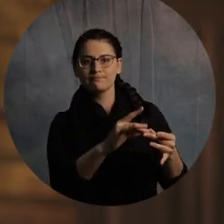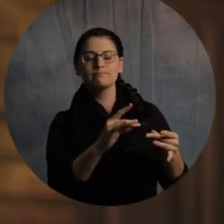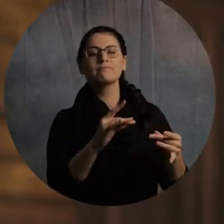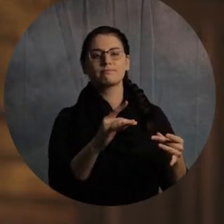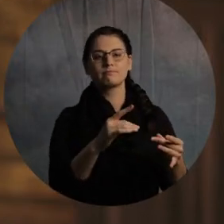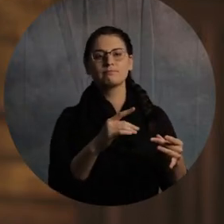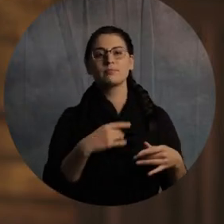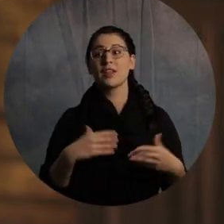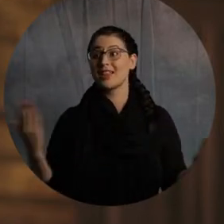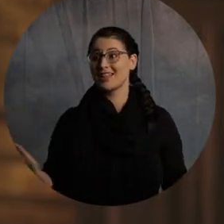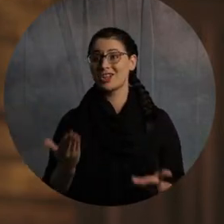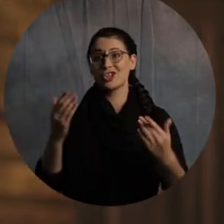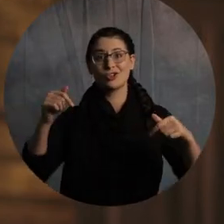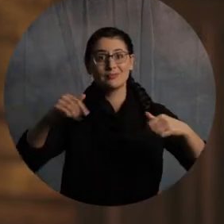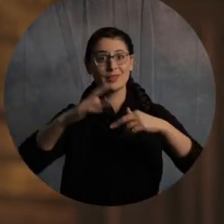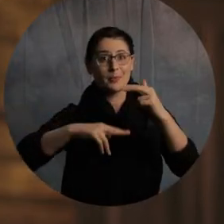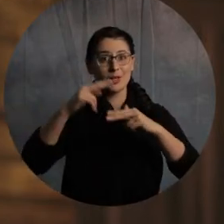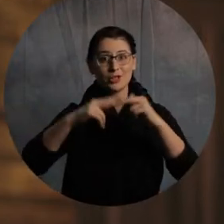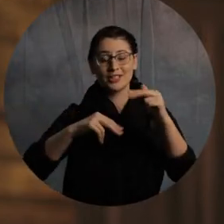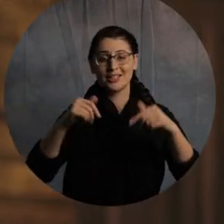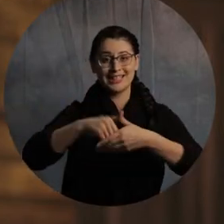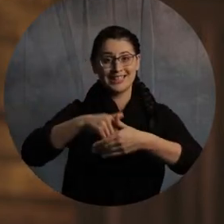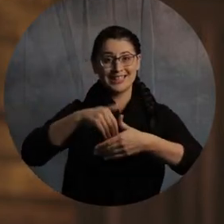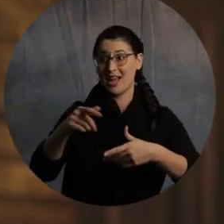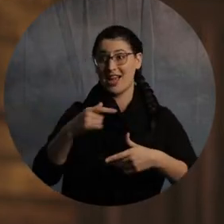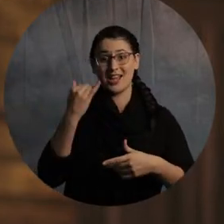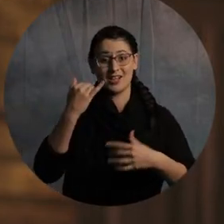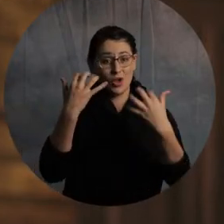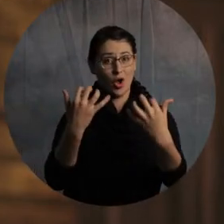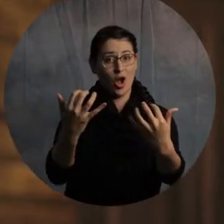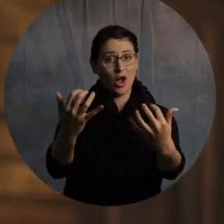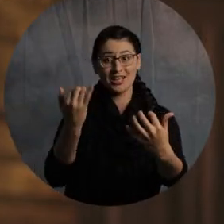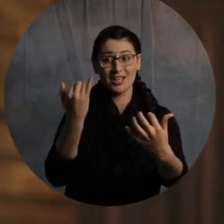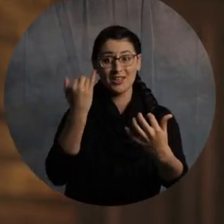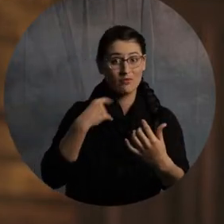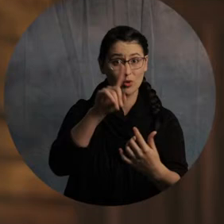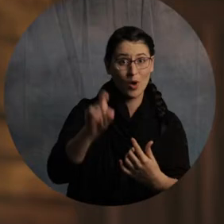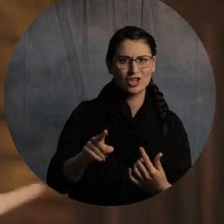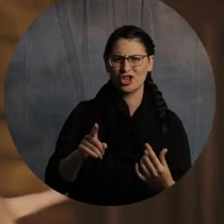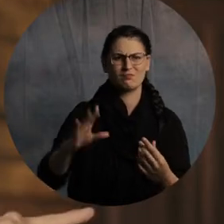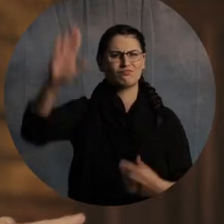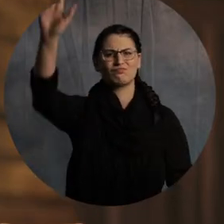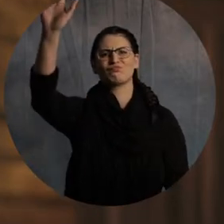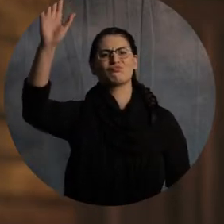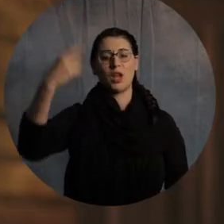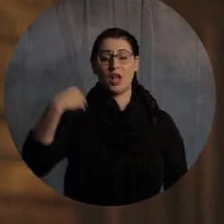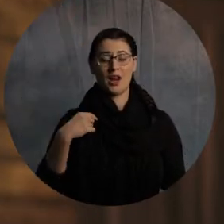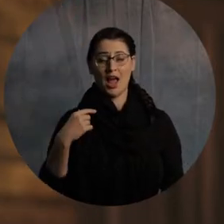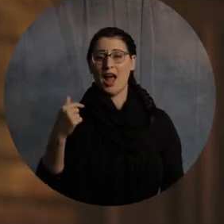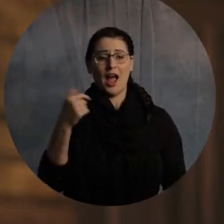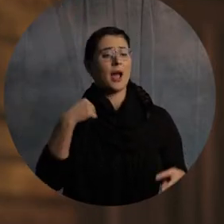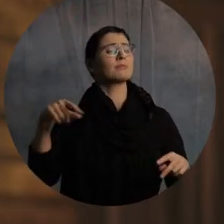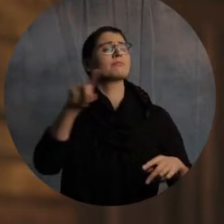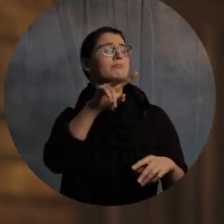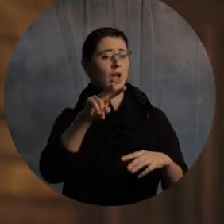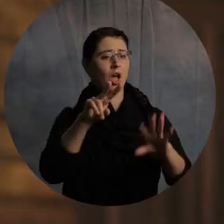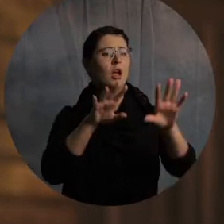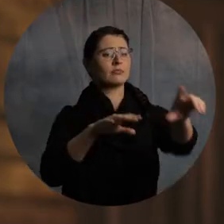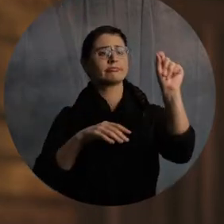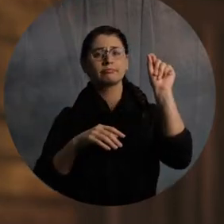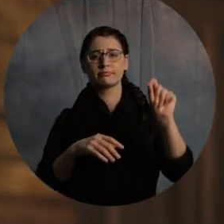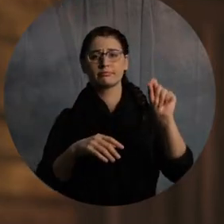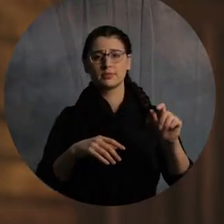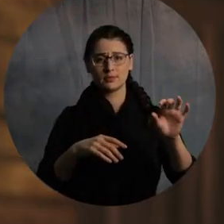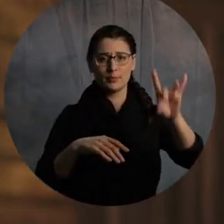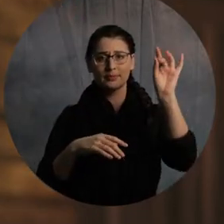inside of our building, anytime you guys got a question, wave at me, you know, I'm going to look at the camera as much as I can, I'm going to look at you guys, and we want to make